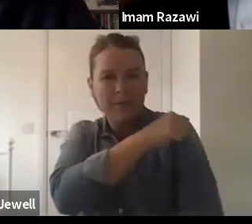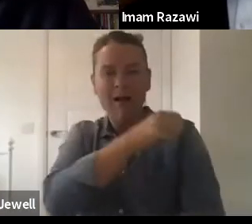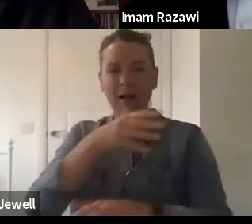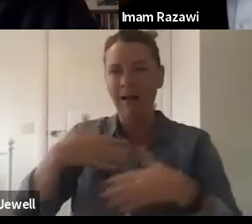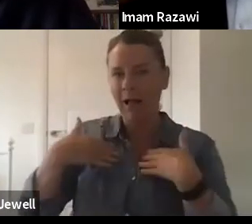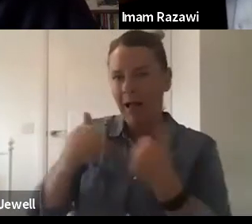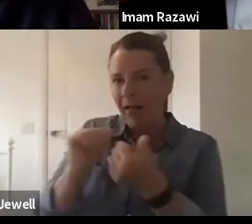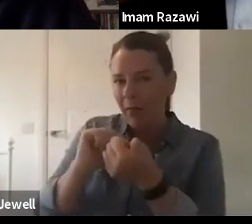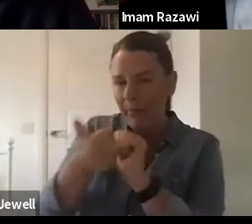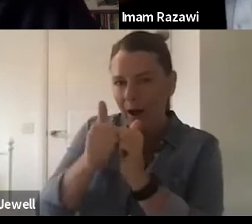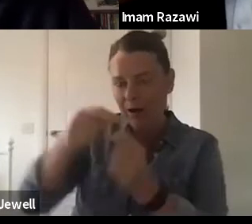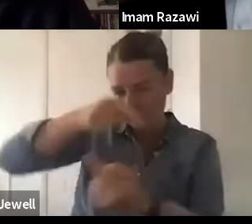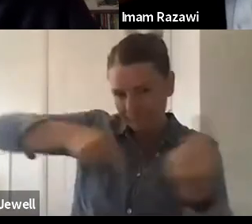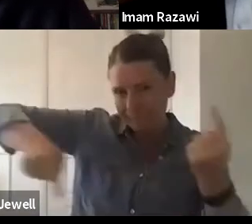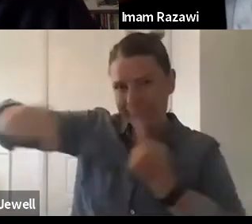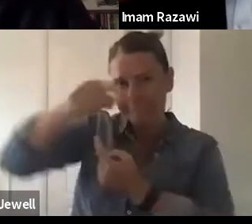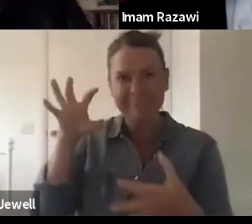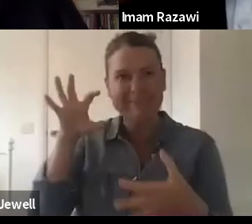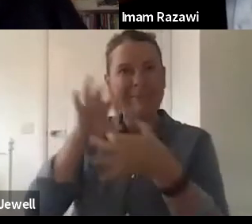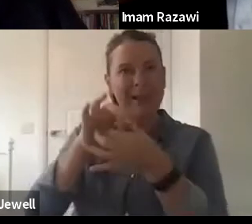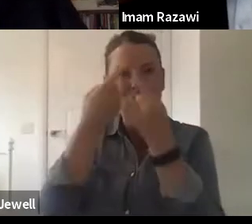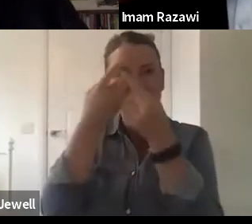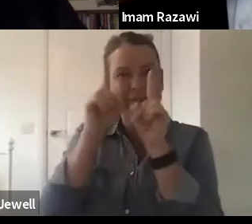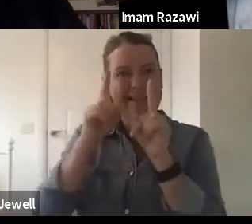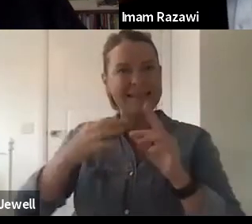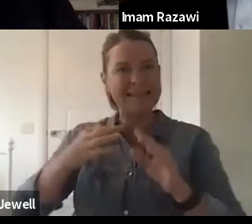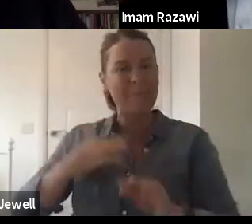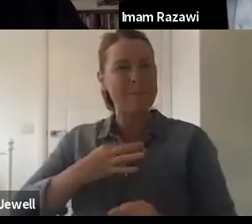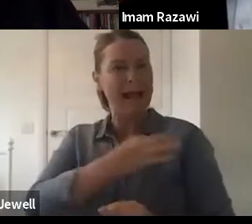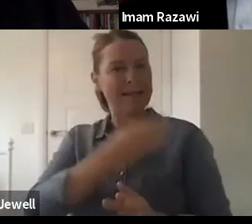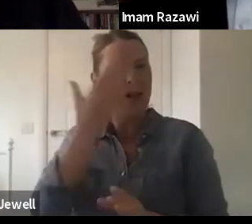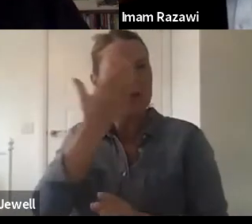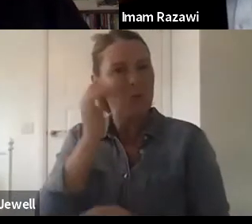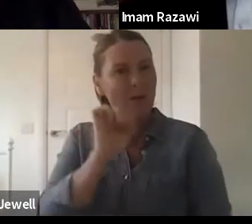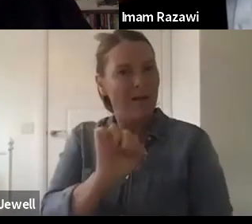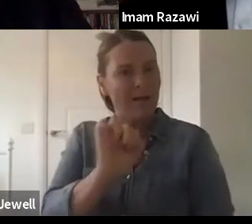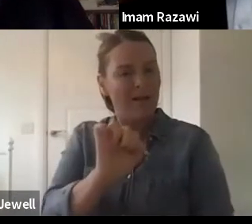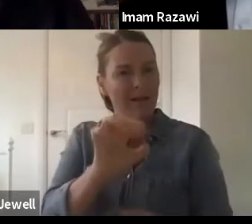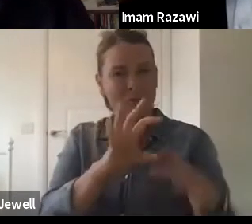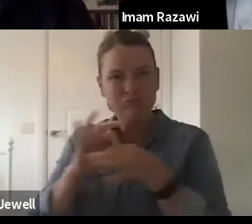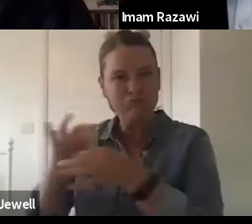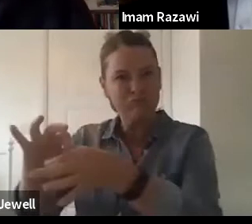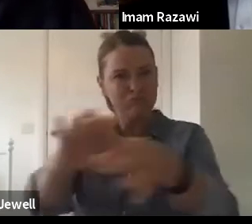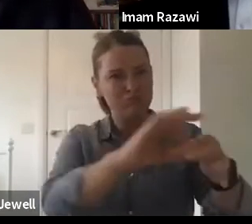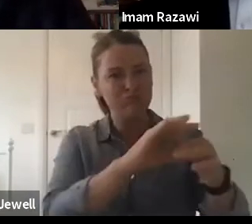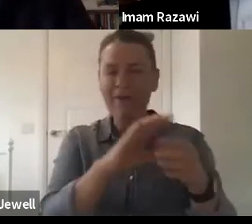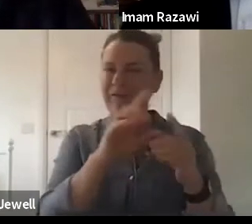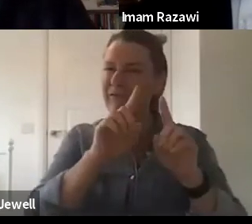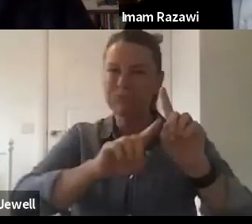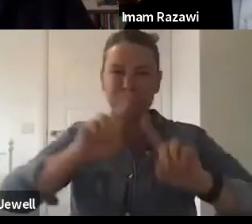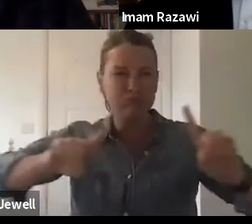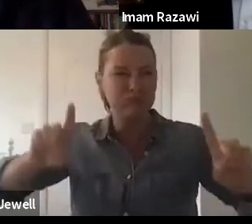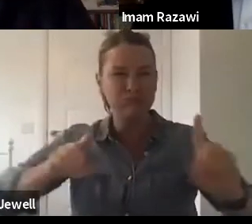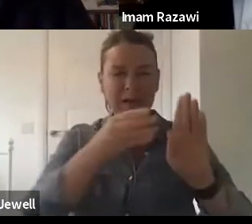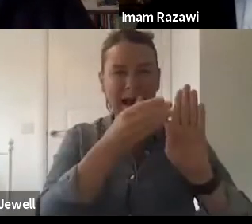the medical school and other faculties in the university. And similarly, many other examples. And that's partly because